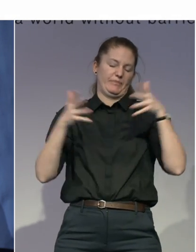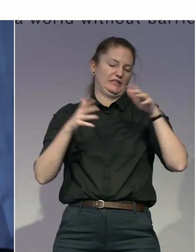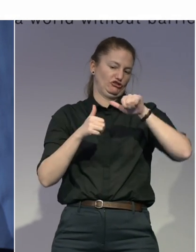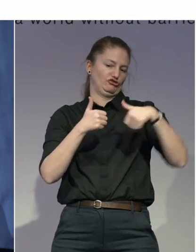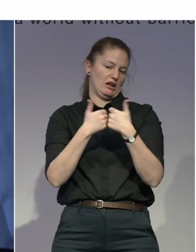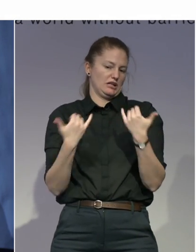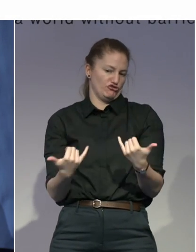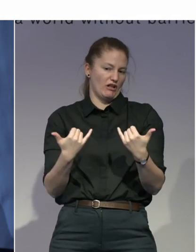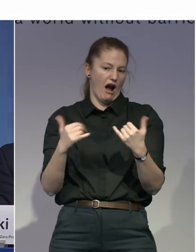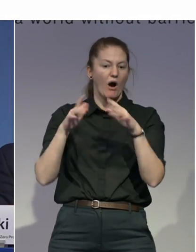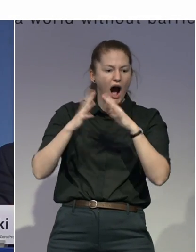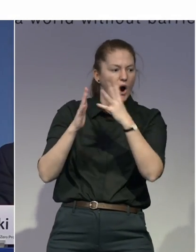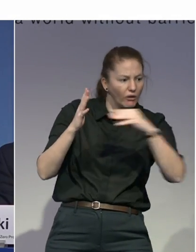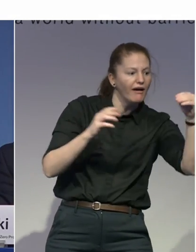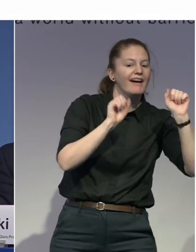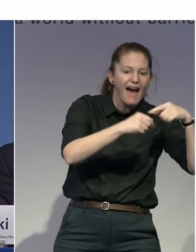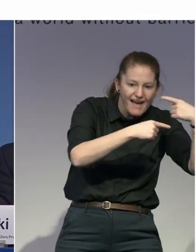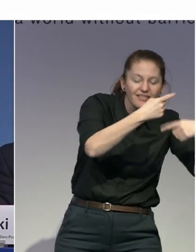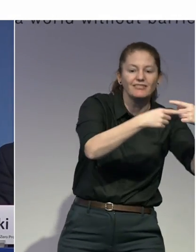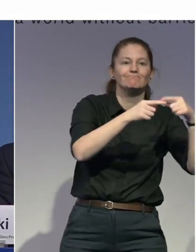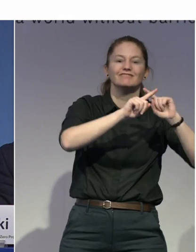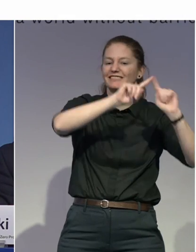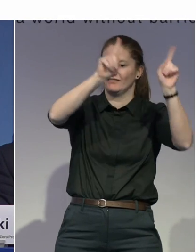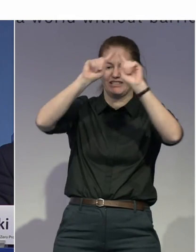Thank you. Thank you. questions from the audience?